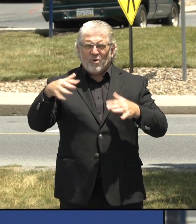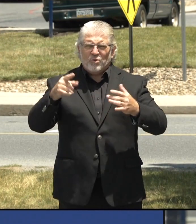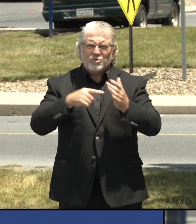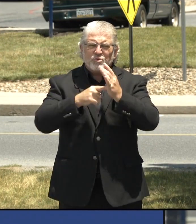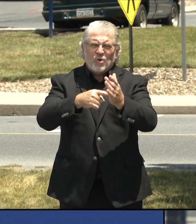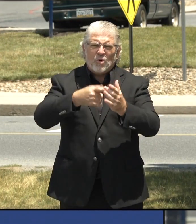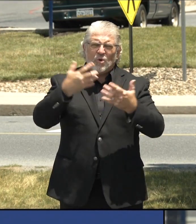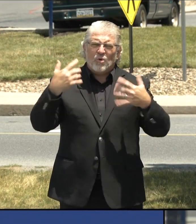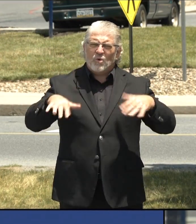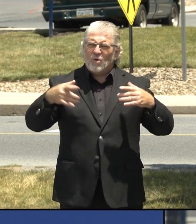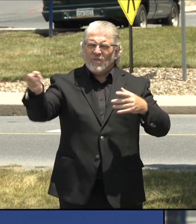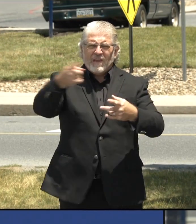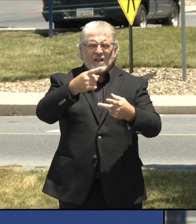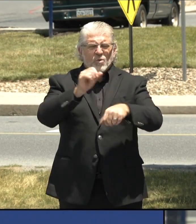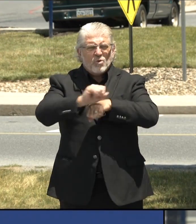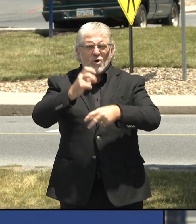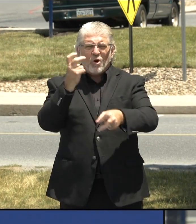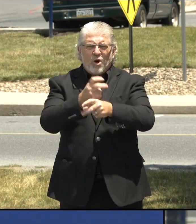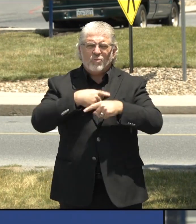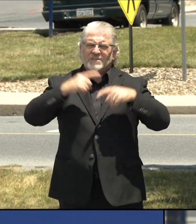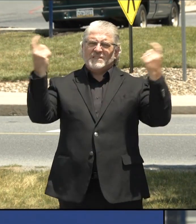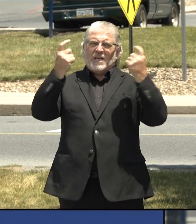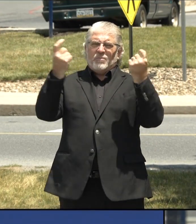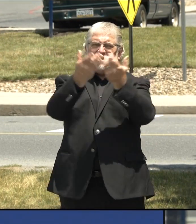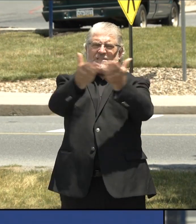health care heroes. Thank you guys, every one of you.